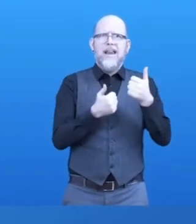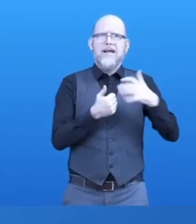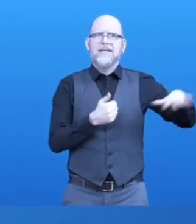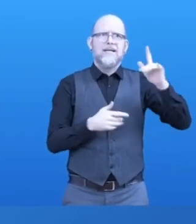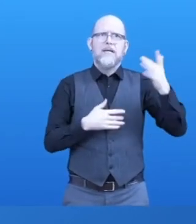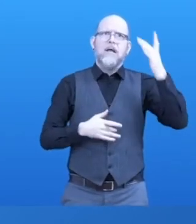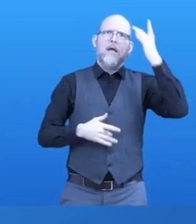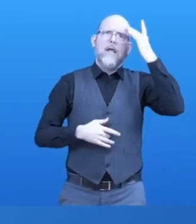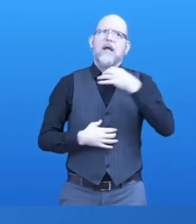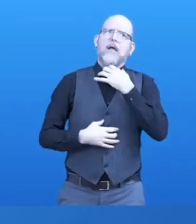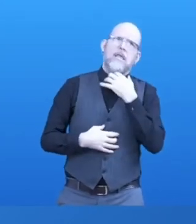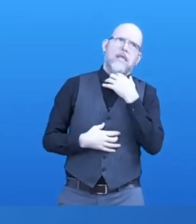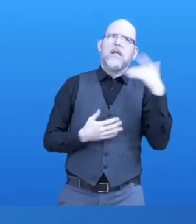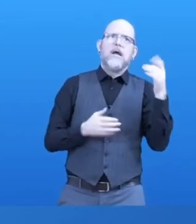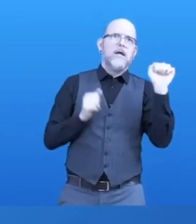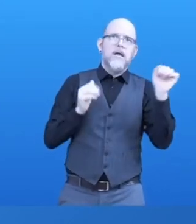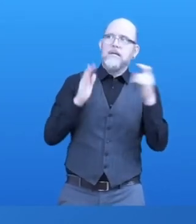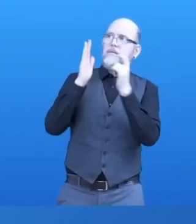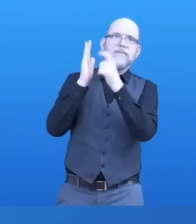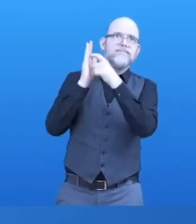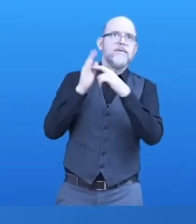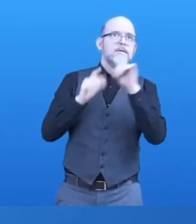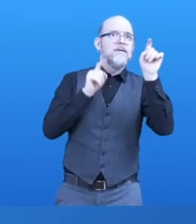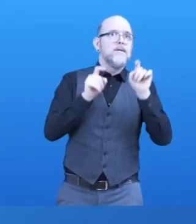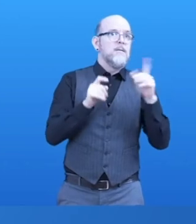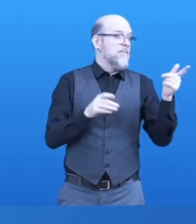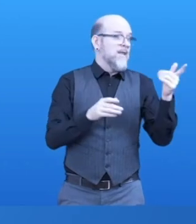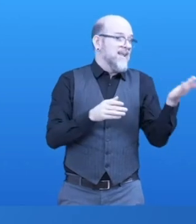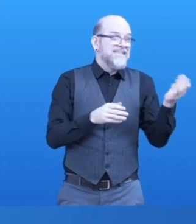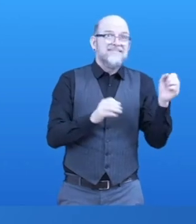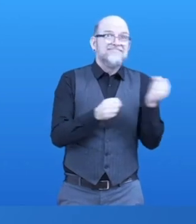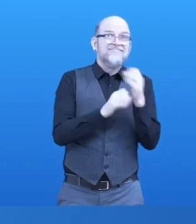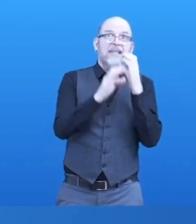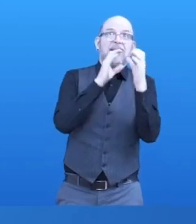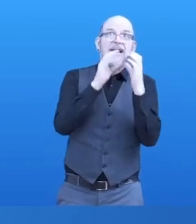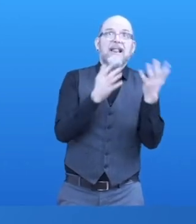for when people can't communicate using speech as a result of infection.